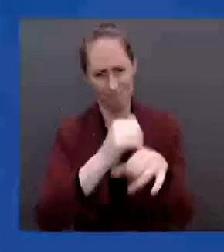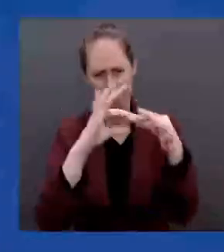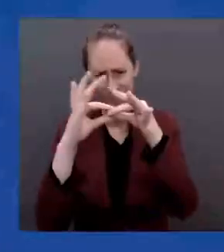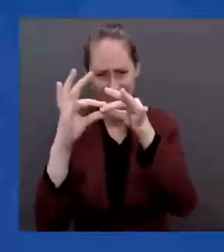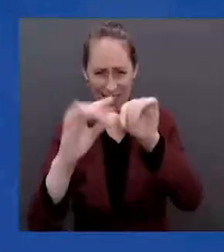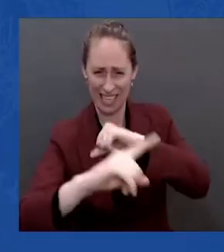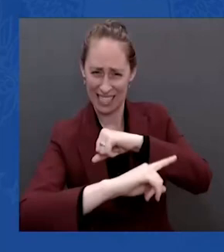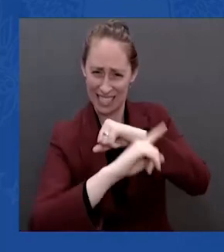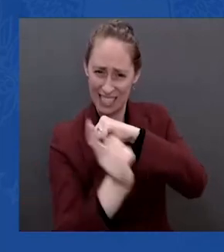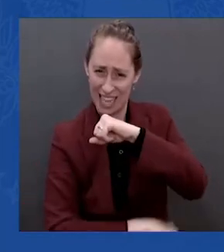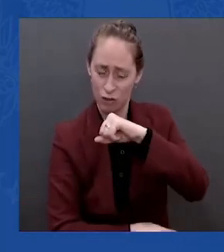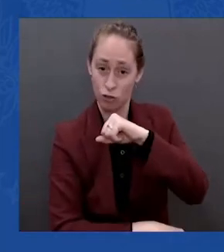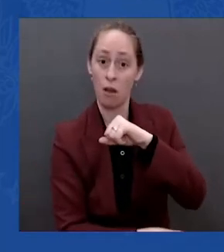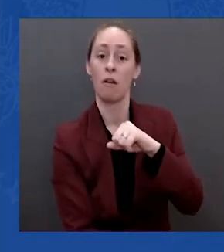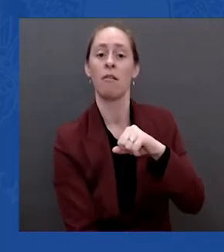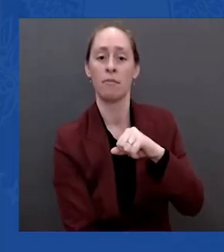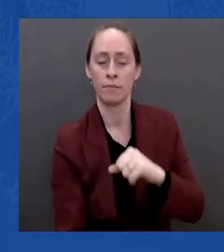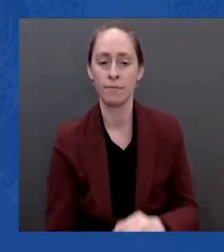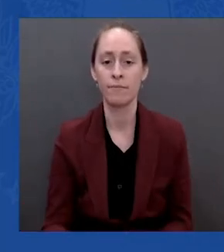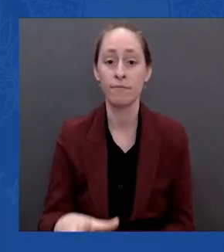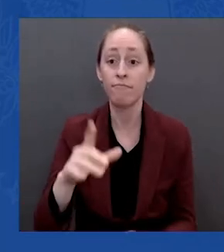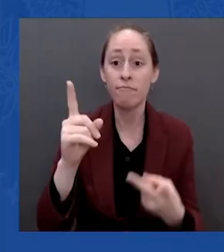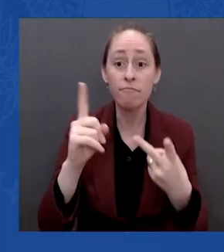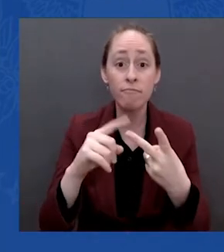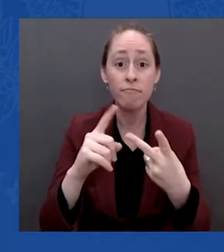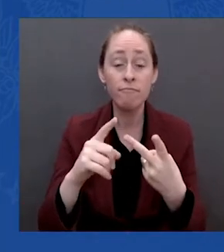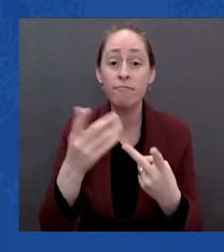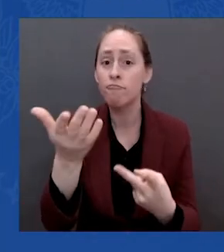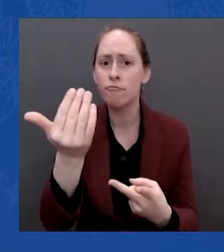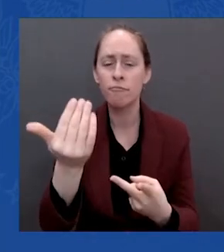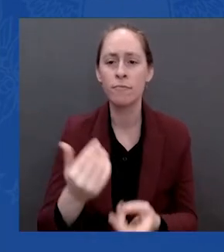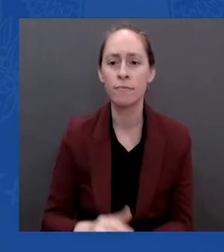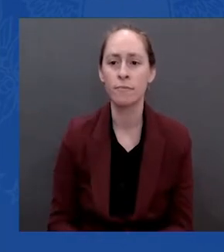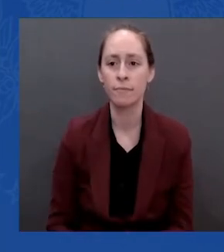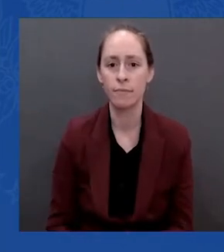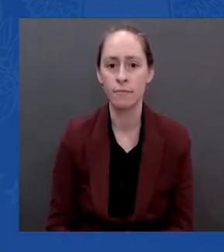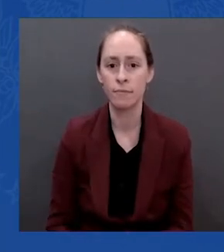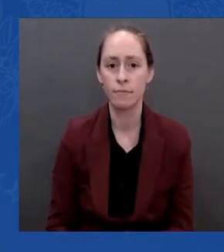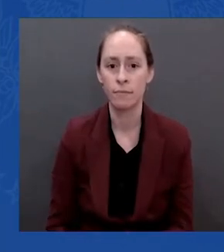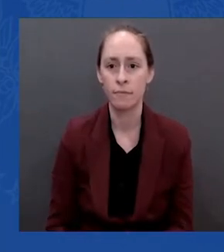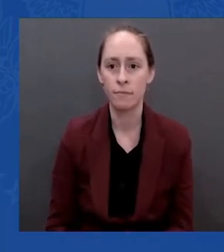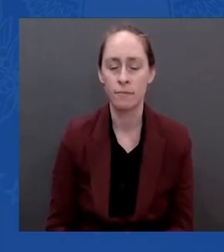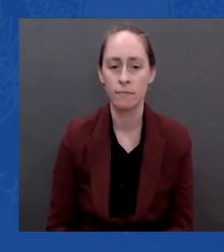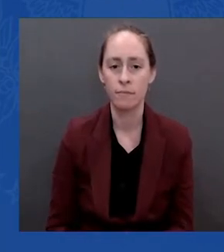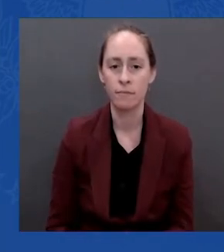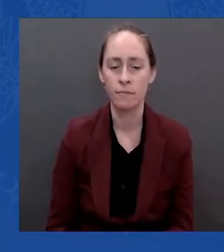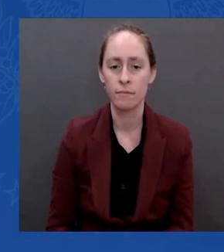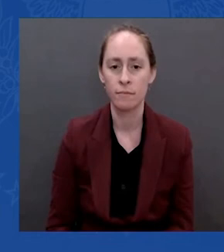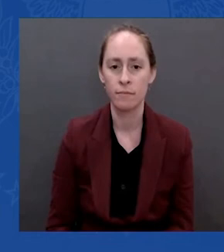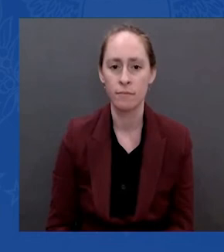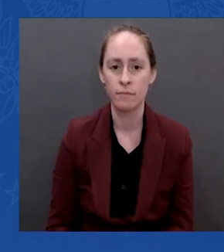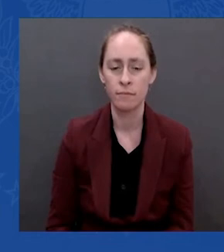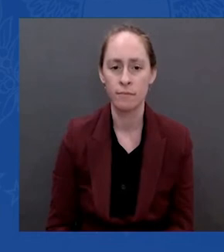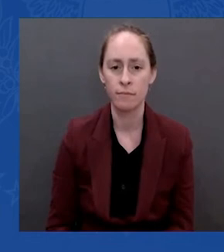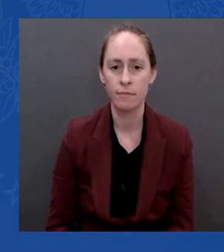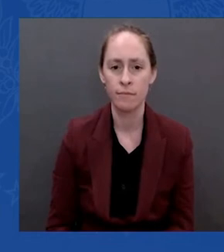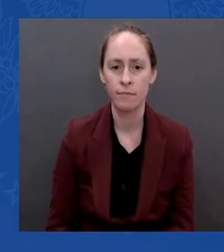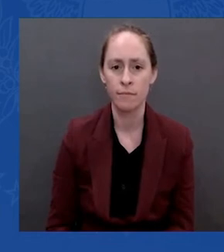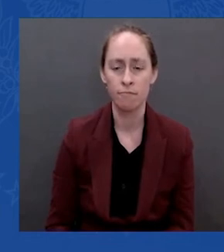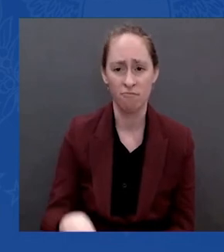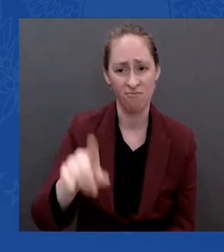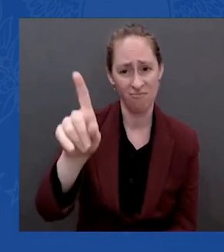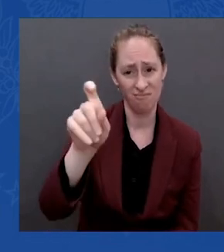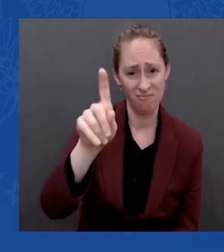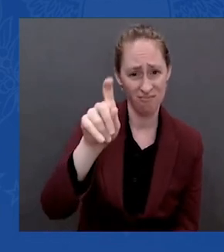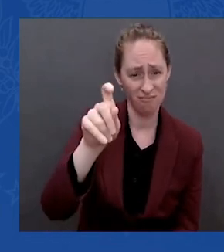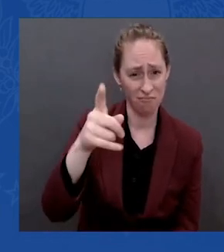The next question. I'm sorry. The next question is, did you underestimate Putin and would you still describe him the way that you did in the